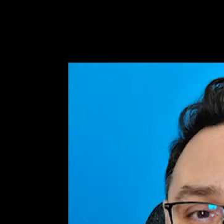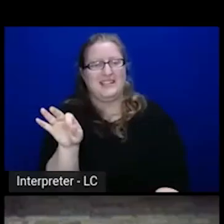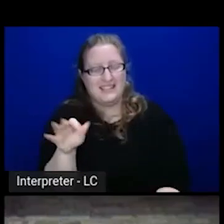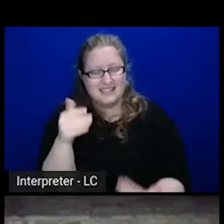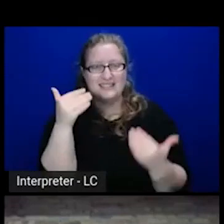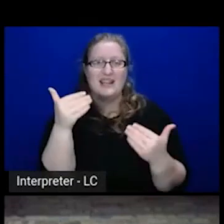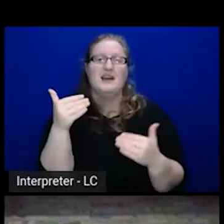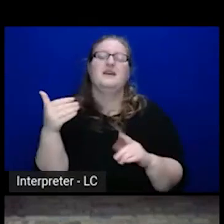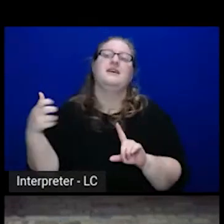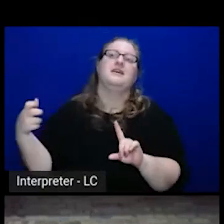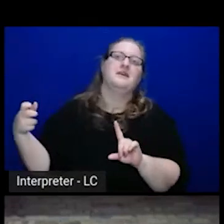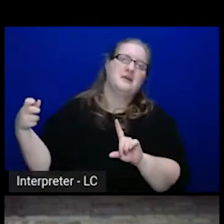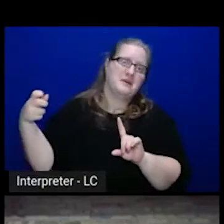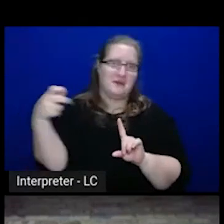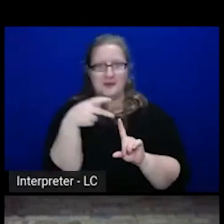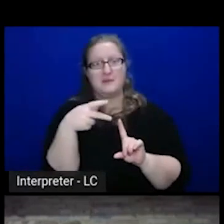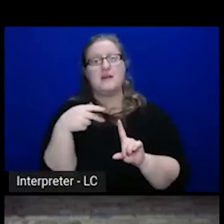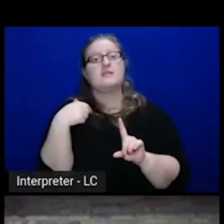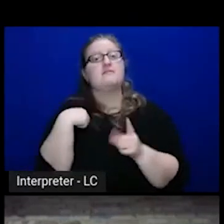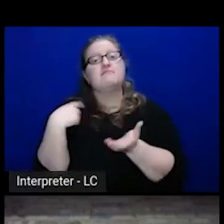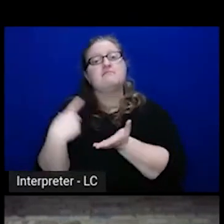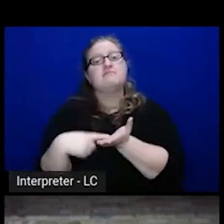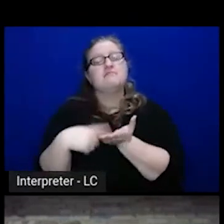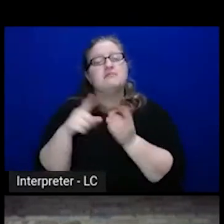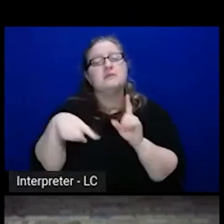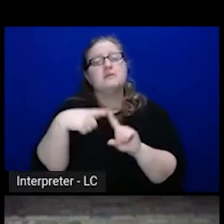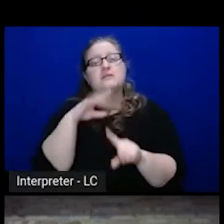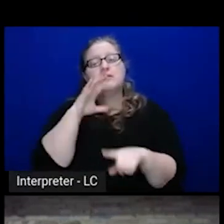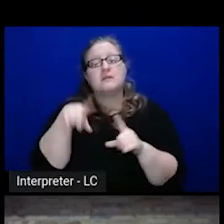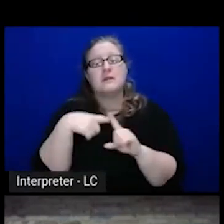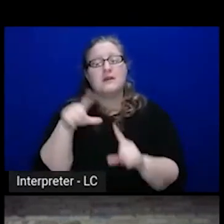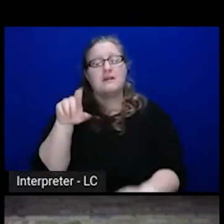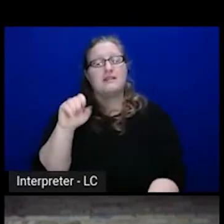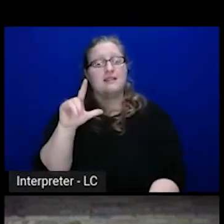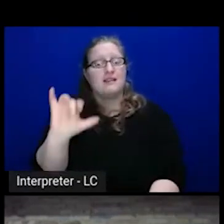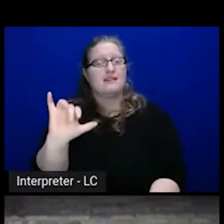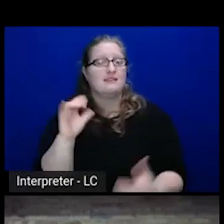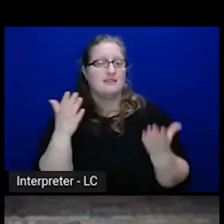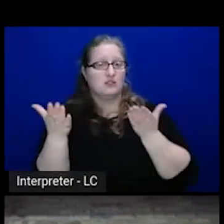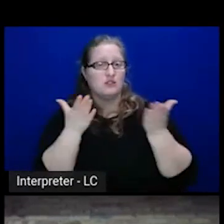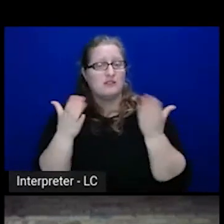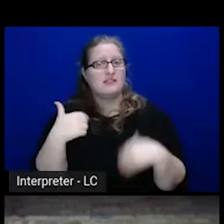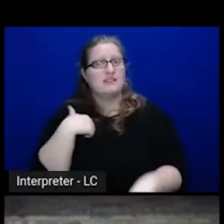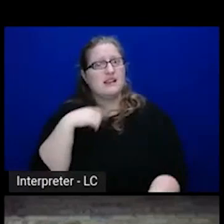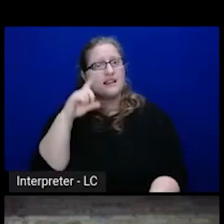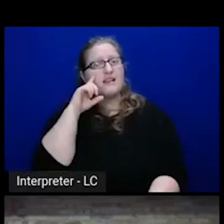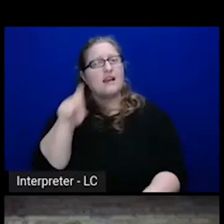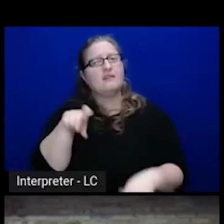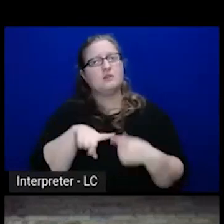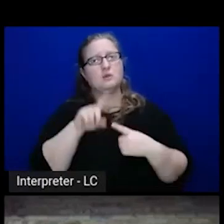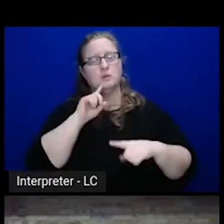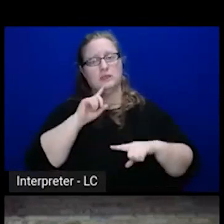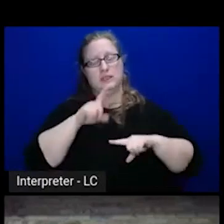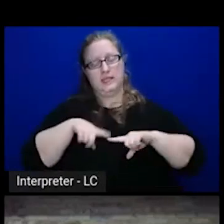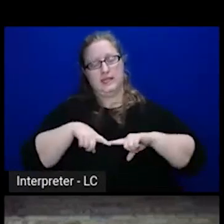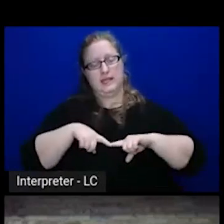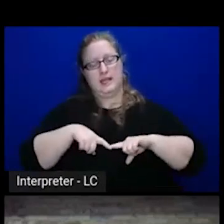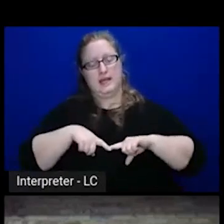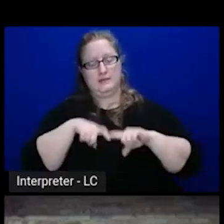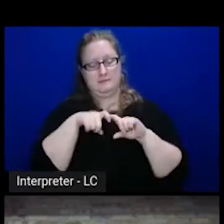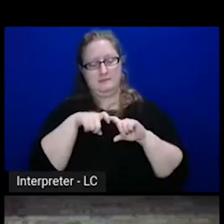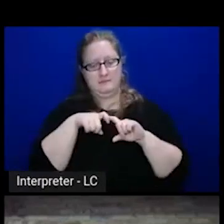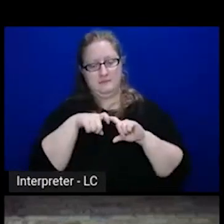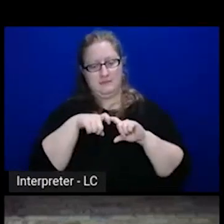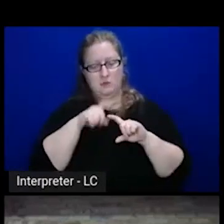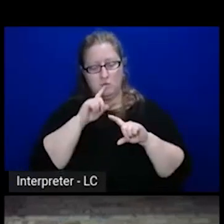So, what am I talking about when I talk about legacy services? And I think you have to take a pause and think about what's been going on in the industry